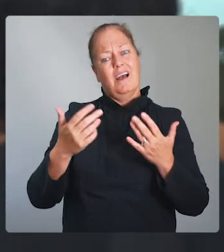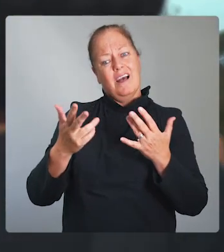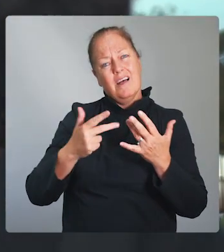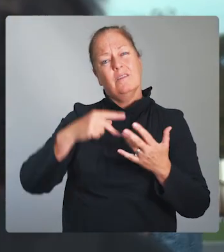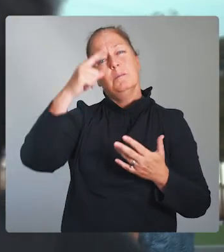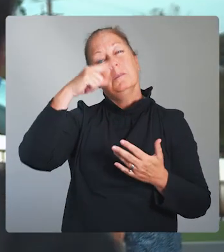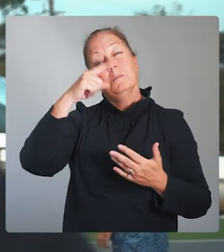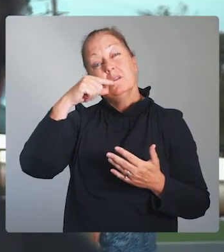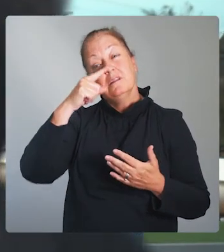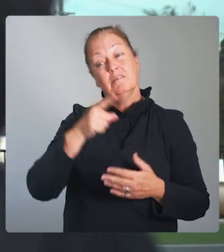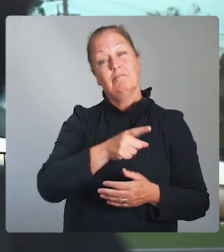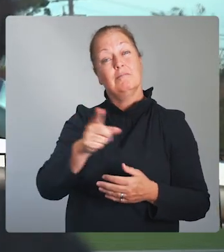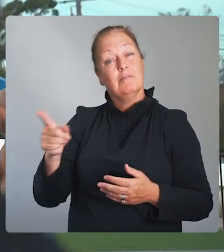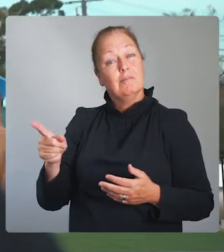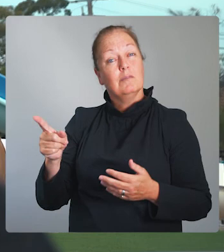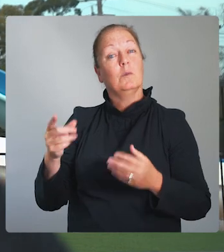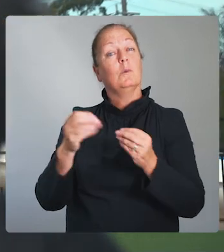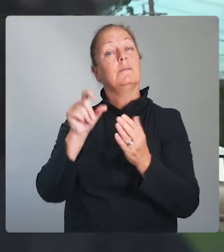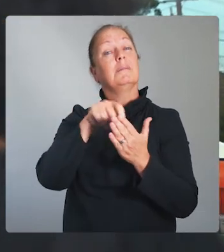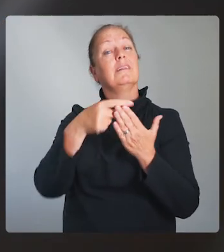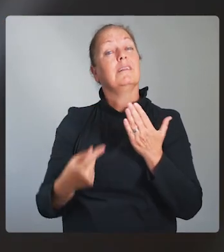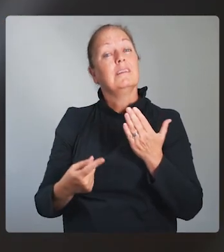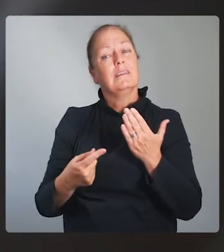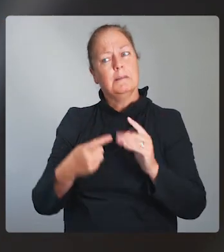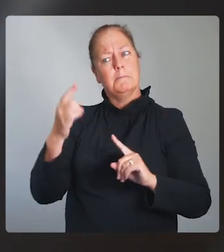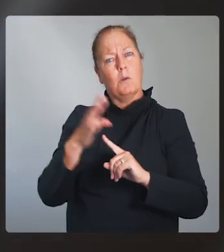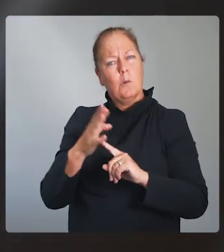people with disabilities.